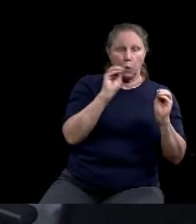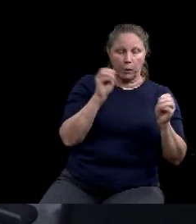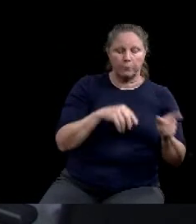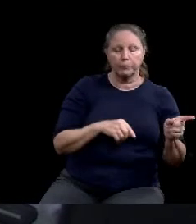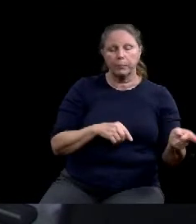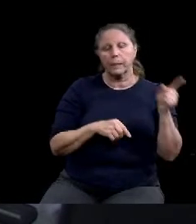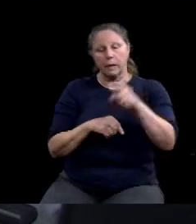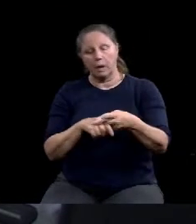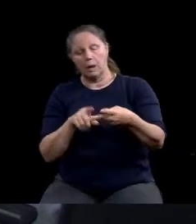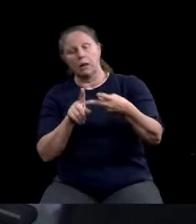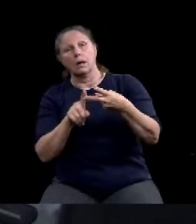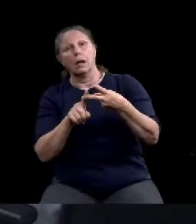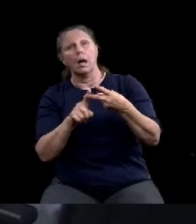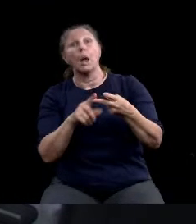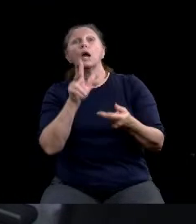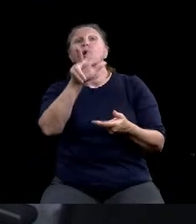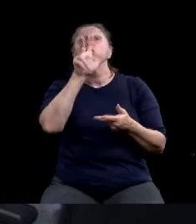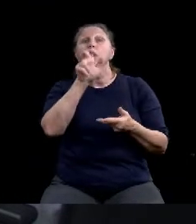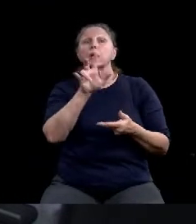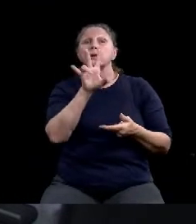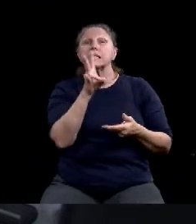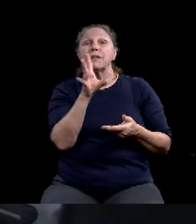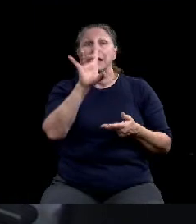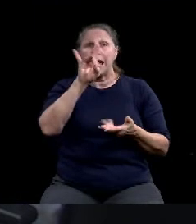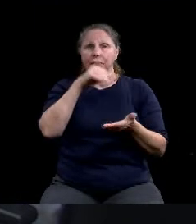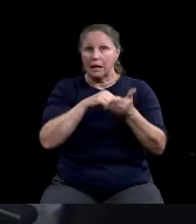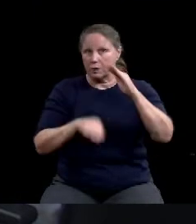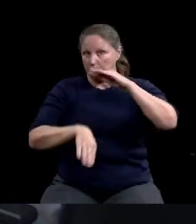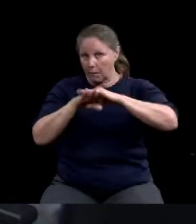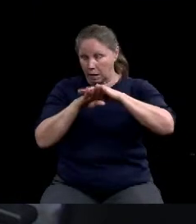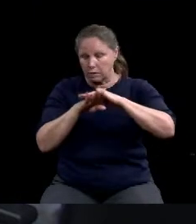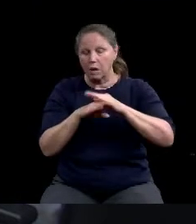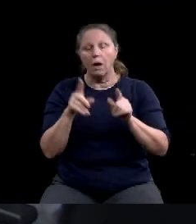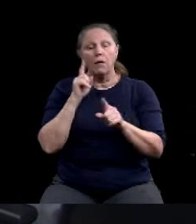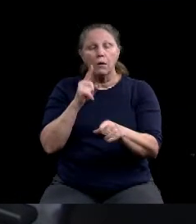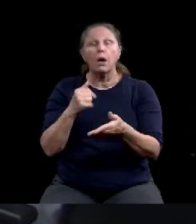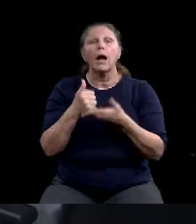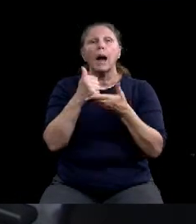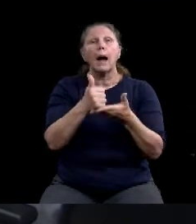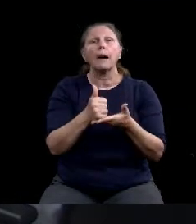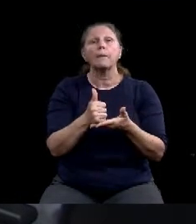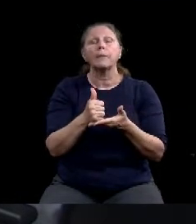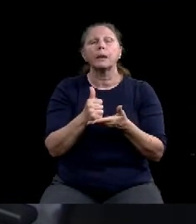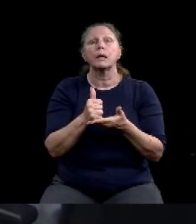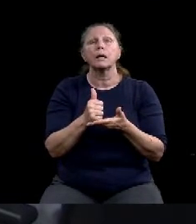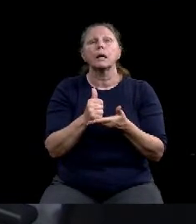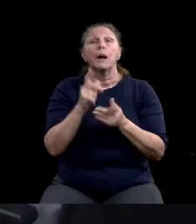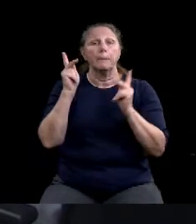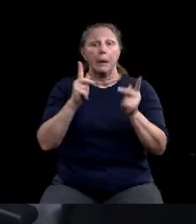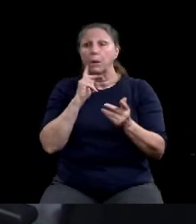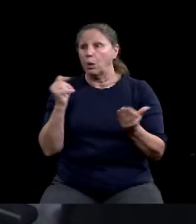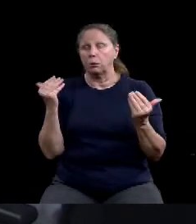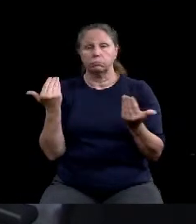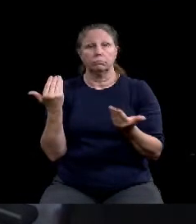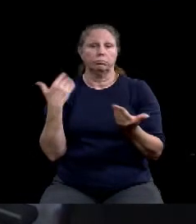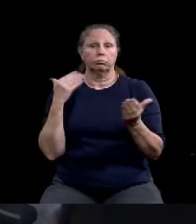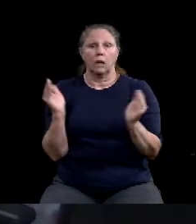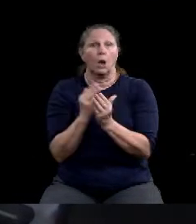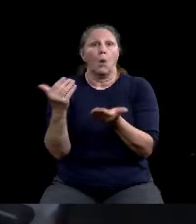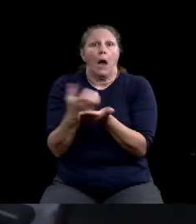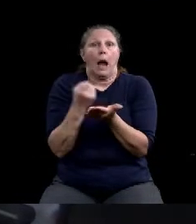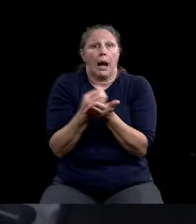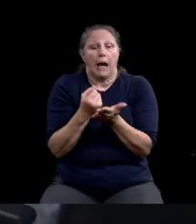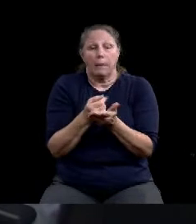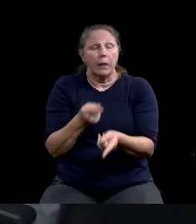,000 to assist low or moderate income persons who have experienced a loss of income as a result